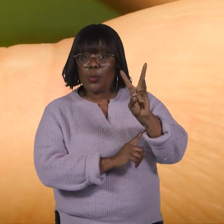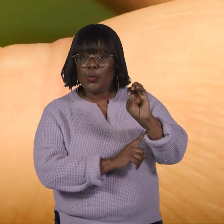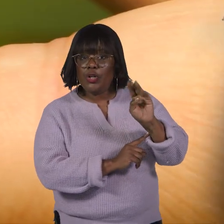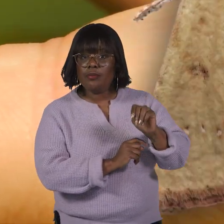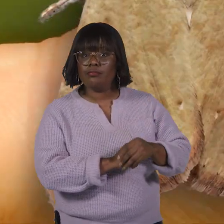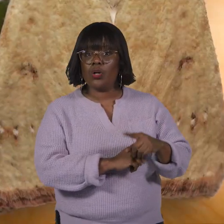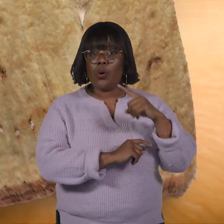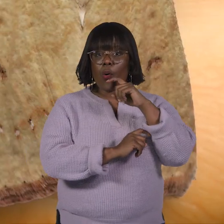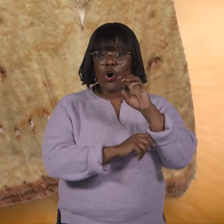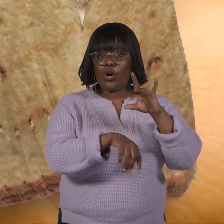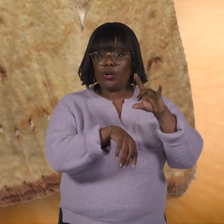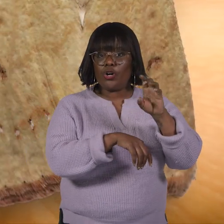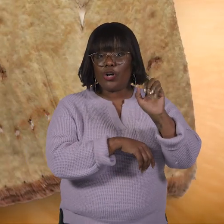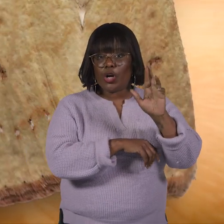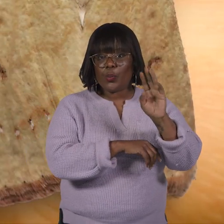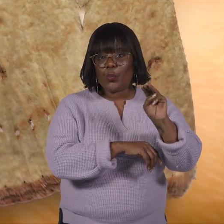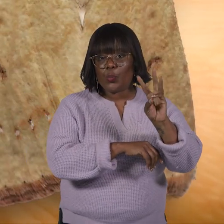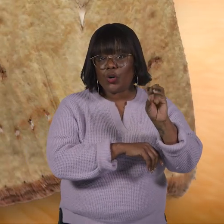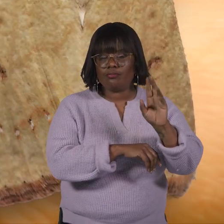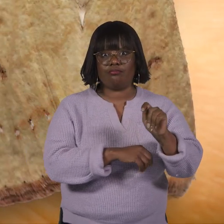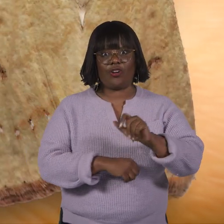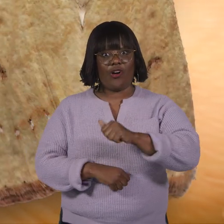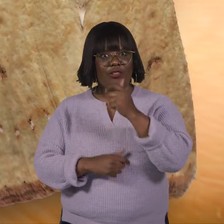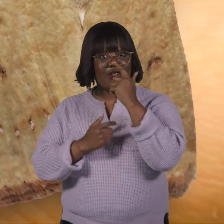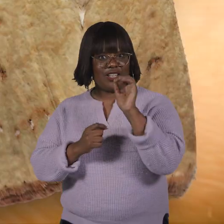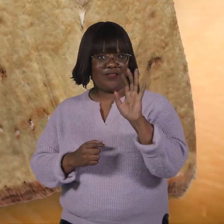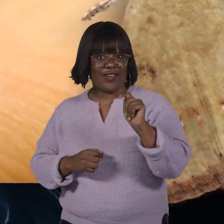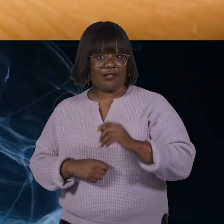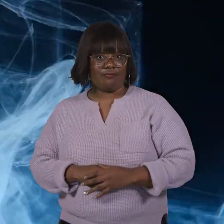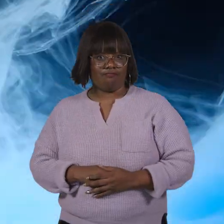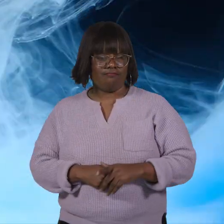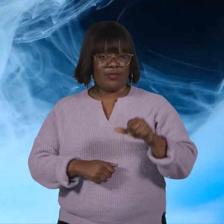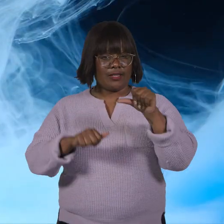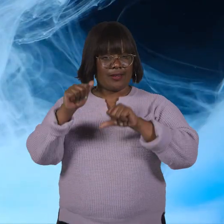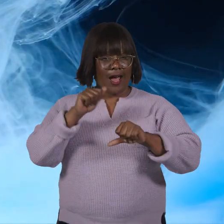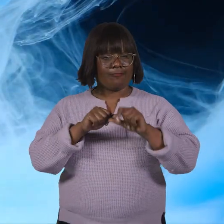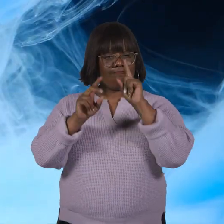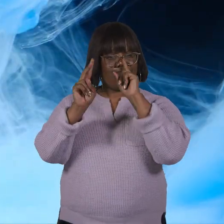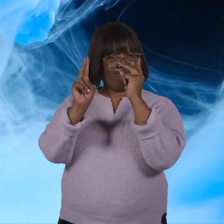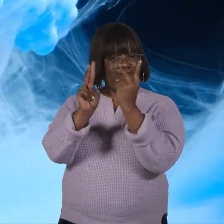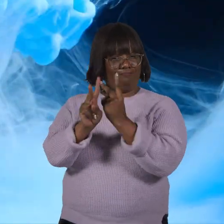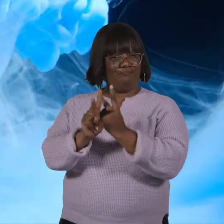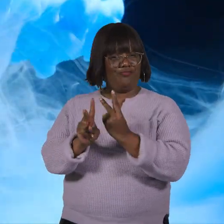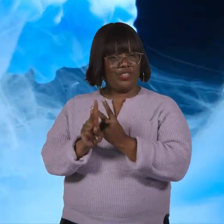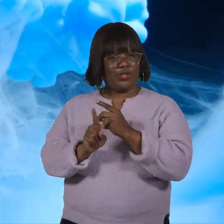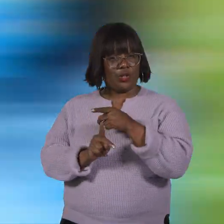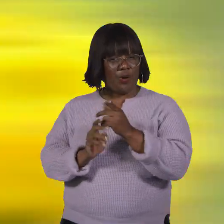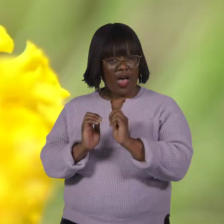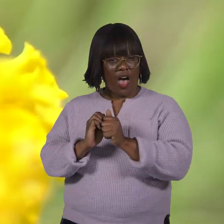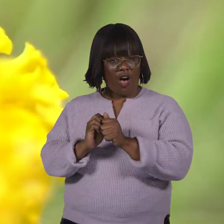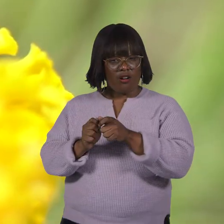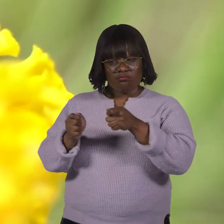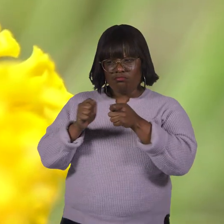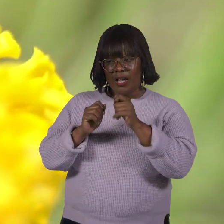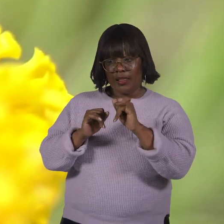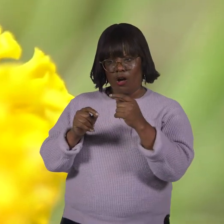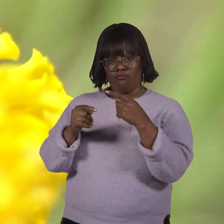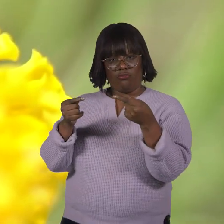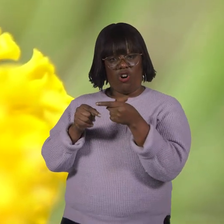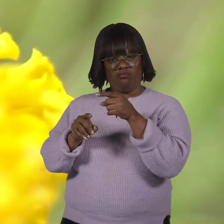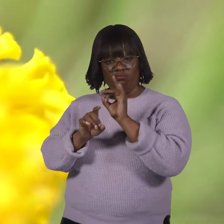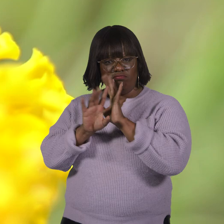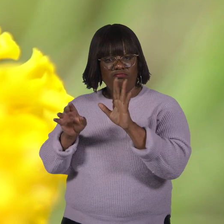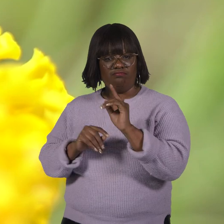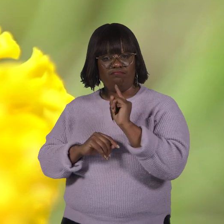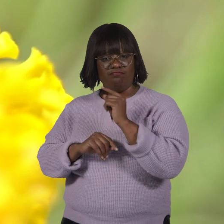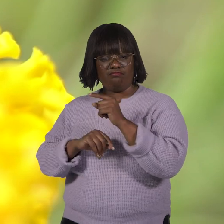corn earworm moths. Another cool fact? Scientists have figured out how to manage many of